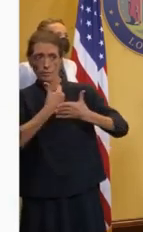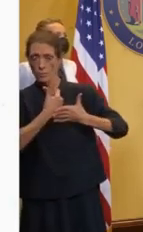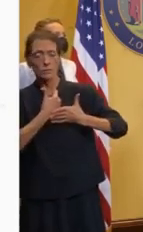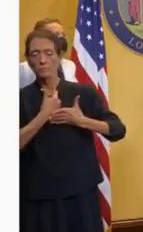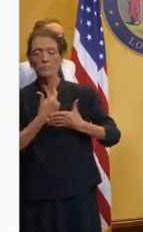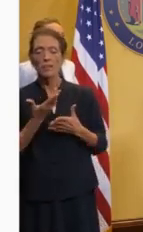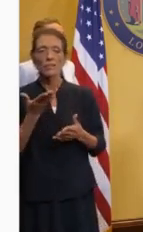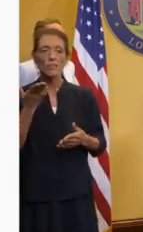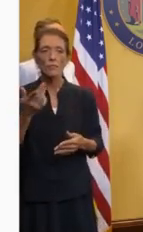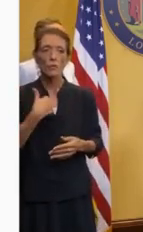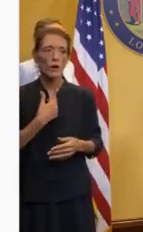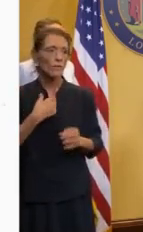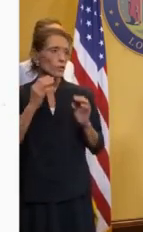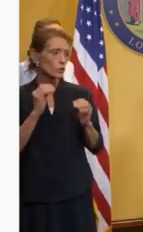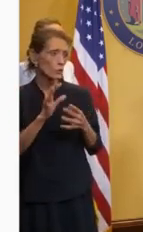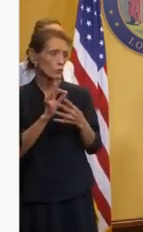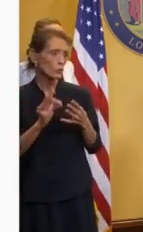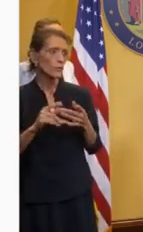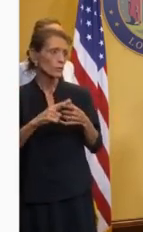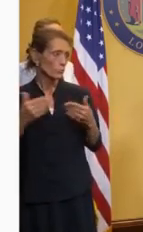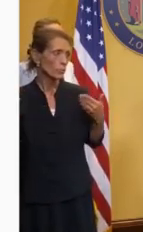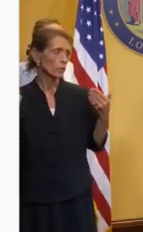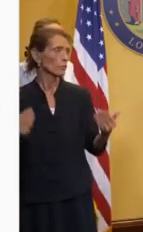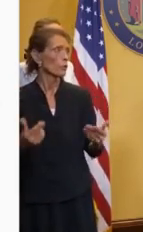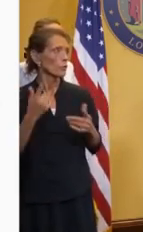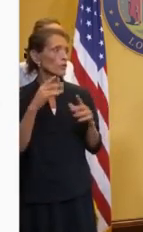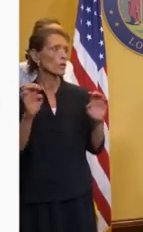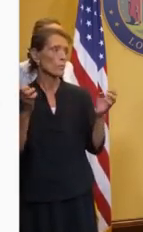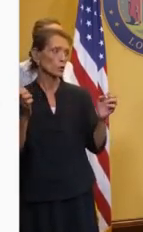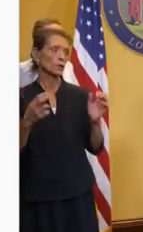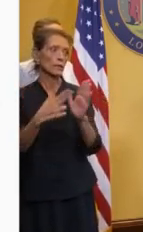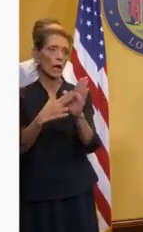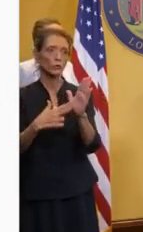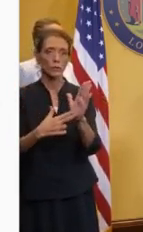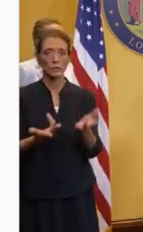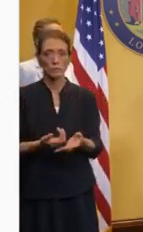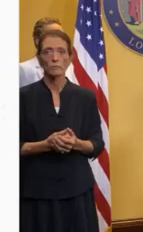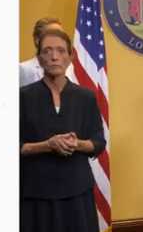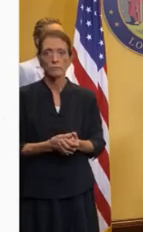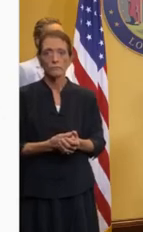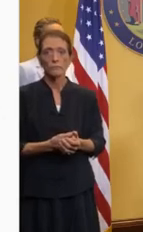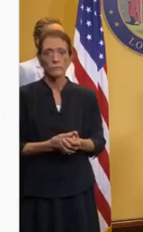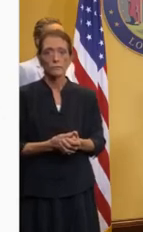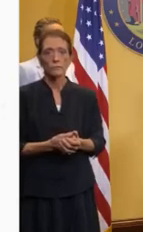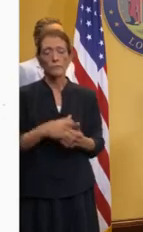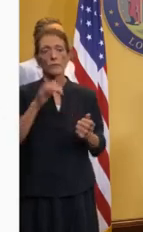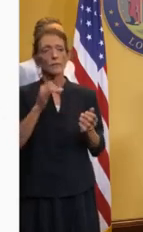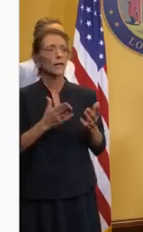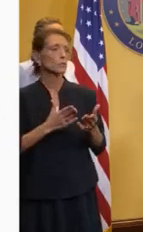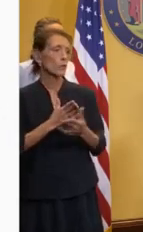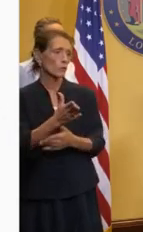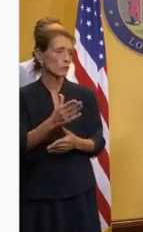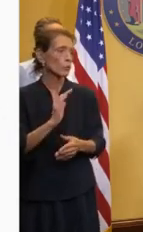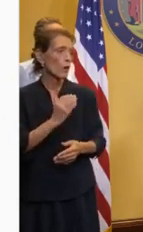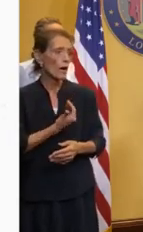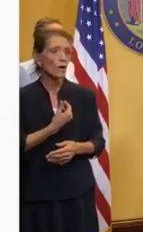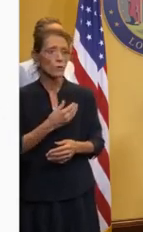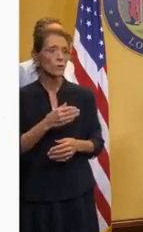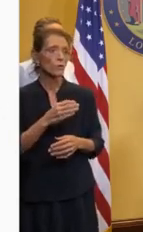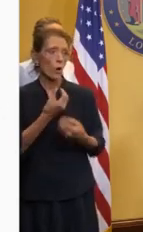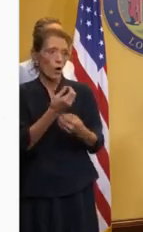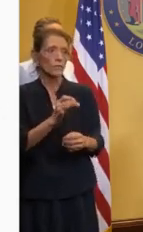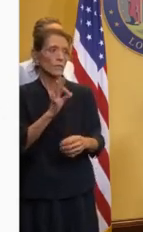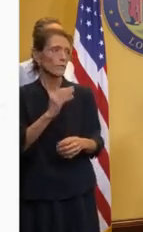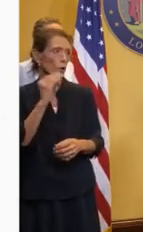I have no choice to move forward with an emergency contract. And that is routed through our Office of Homeland